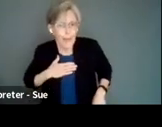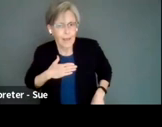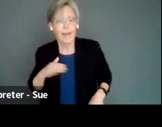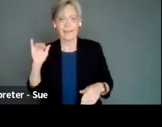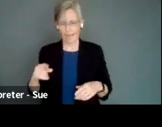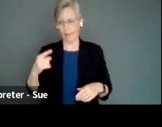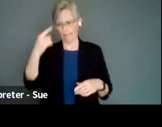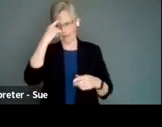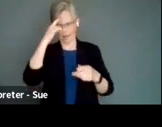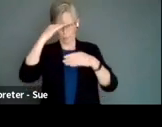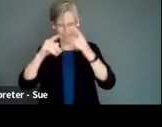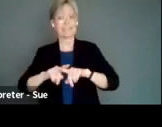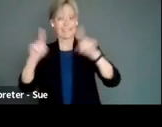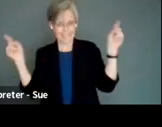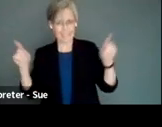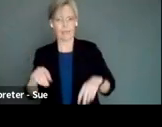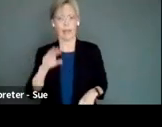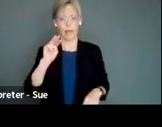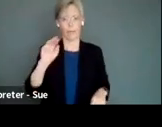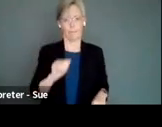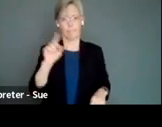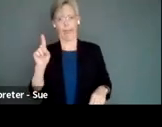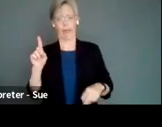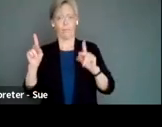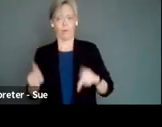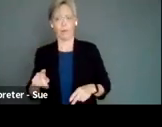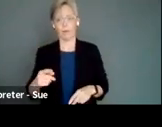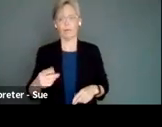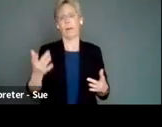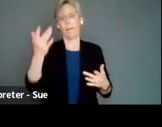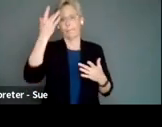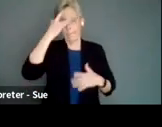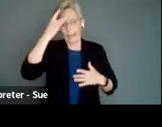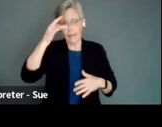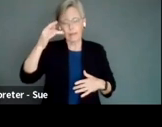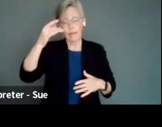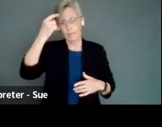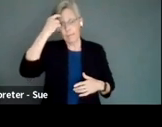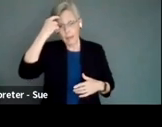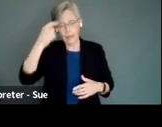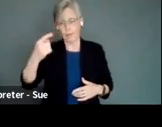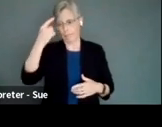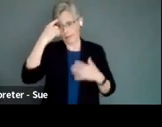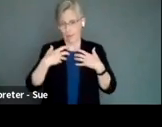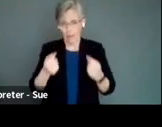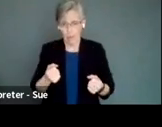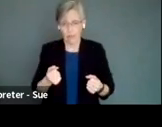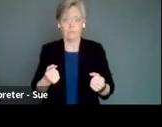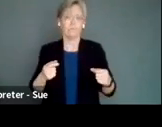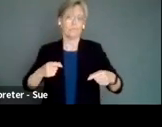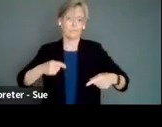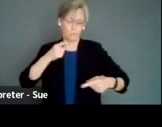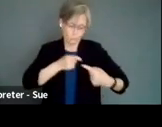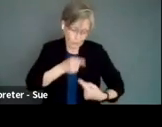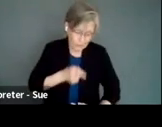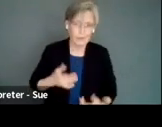of neurodiversity. Mad person meaning mentally ill, or you're having mental health struggles, or you're having depression, and